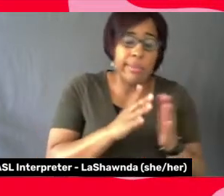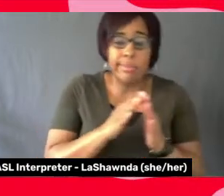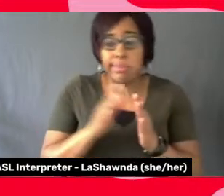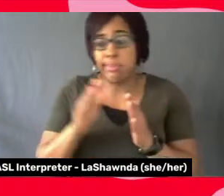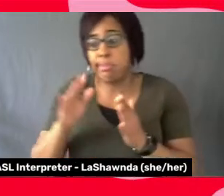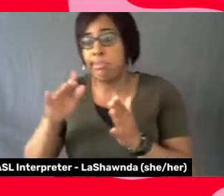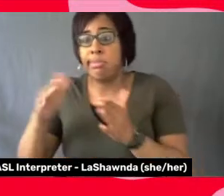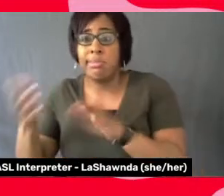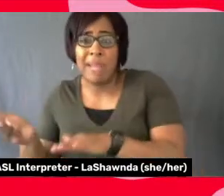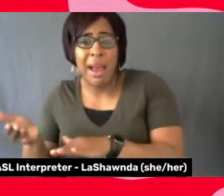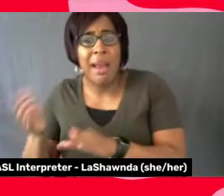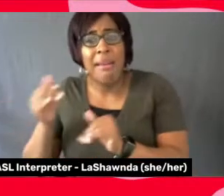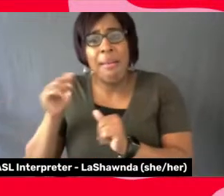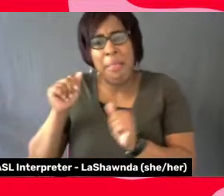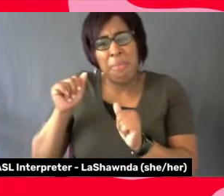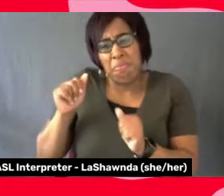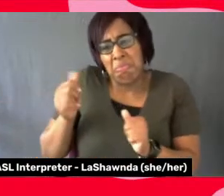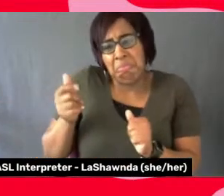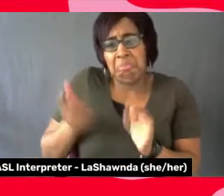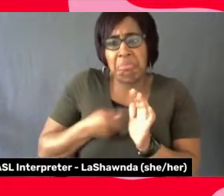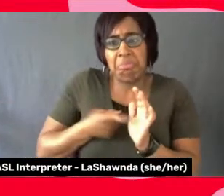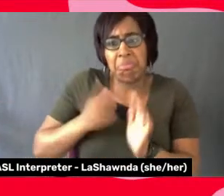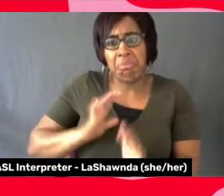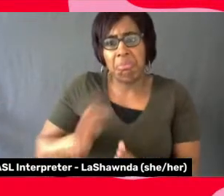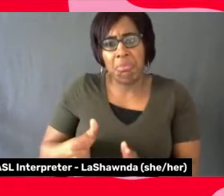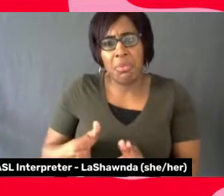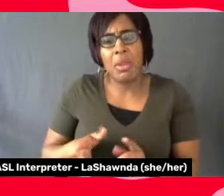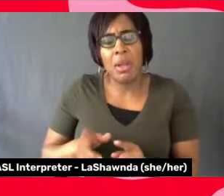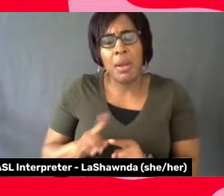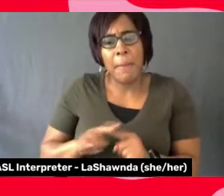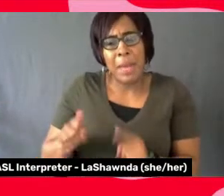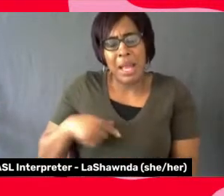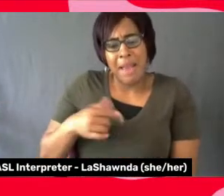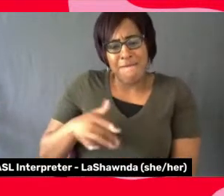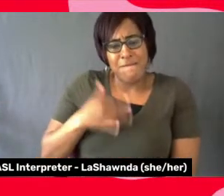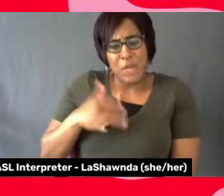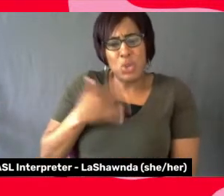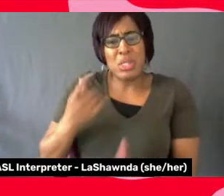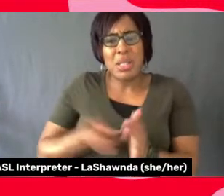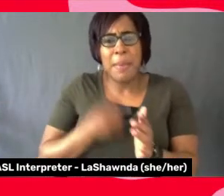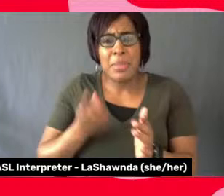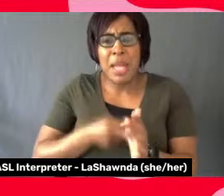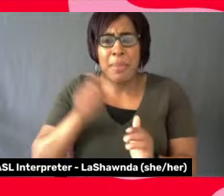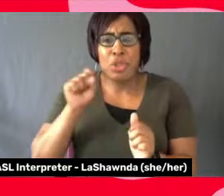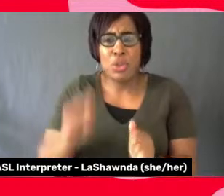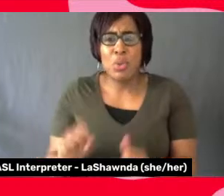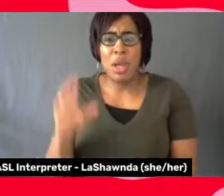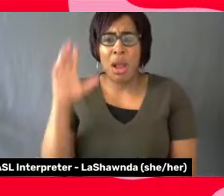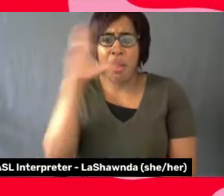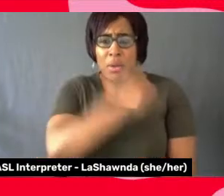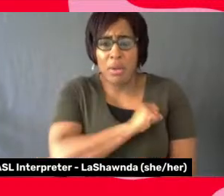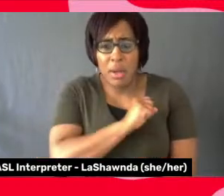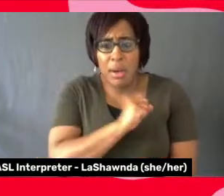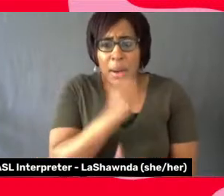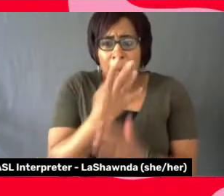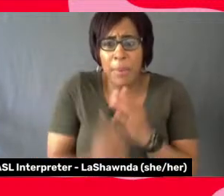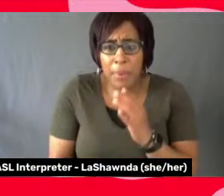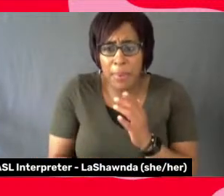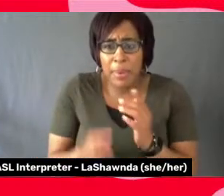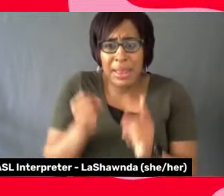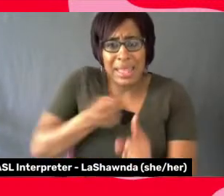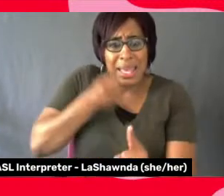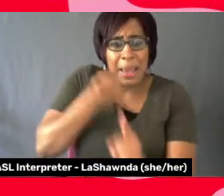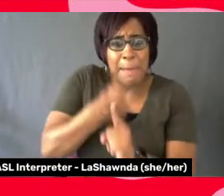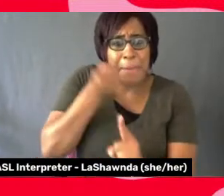be fine. But I often think you can miss the impact of, especially, you know, our,